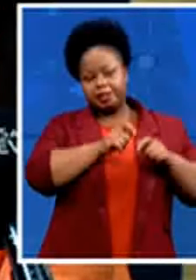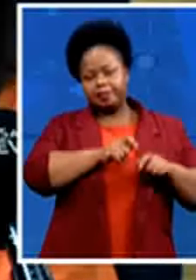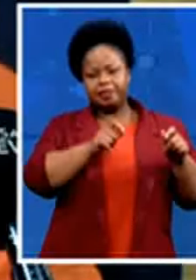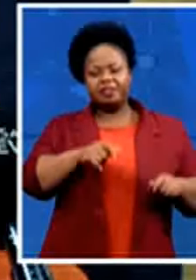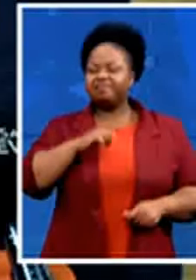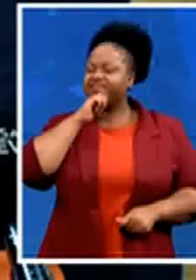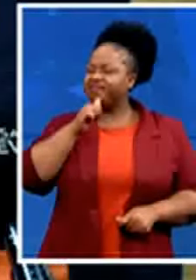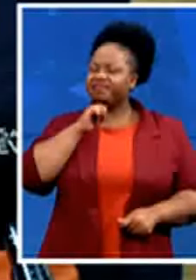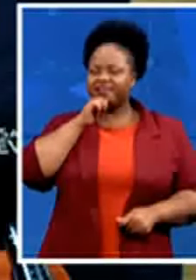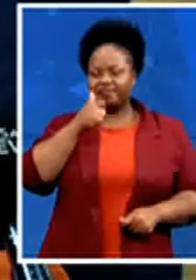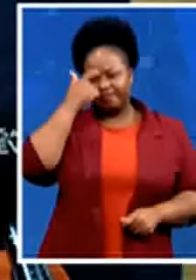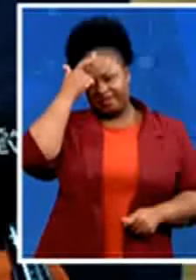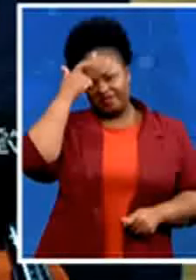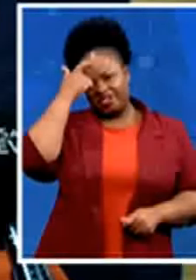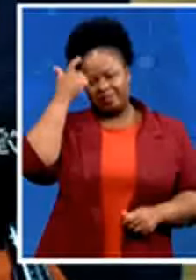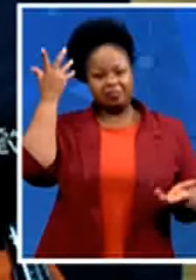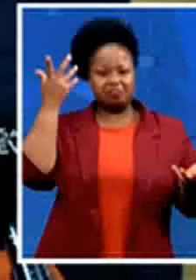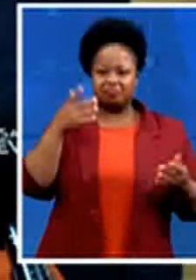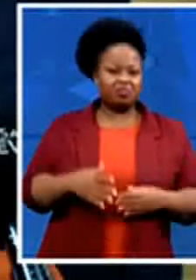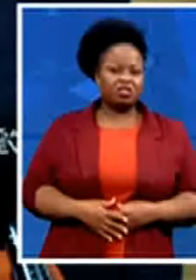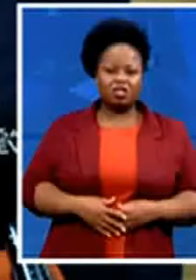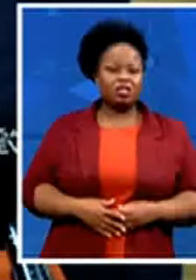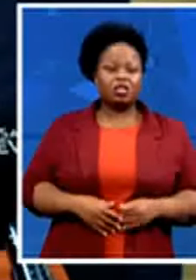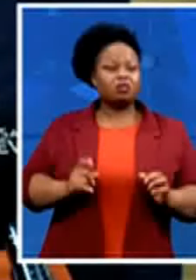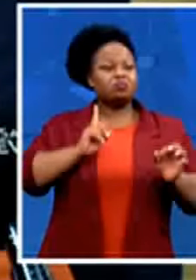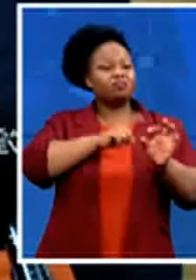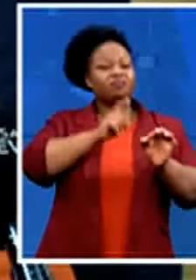which old parties they have supported in the past